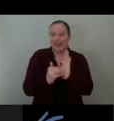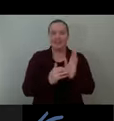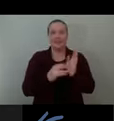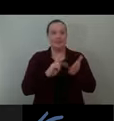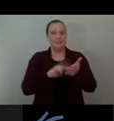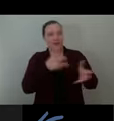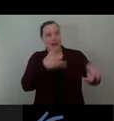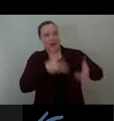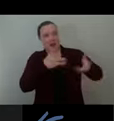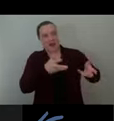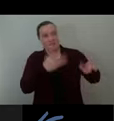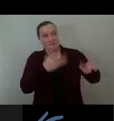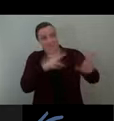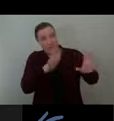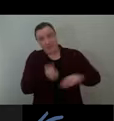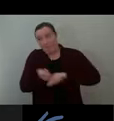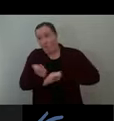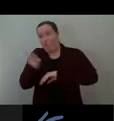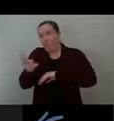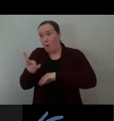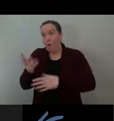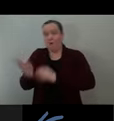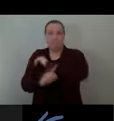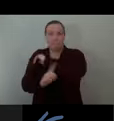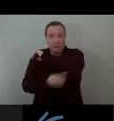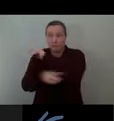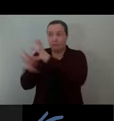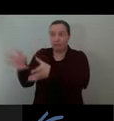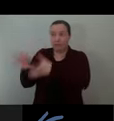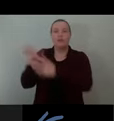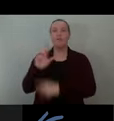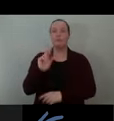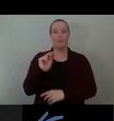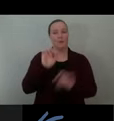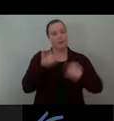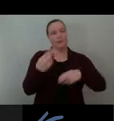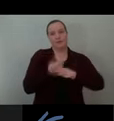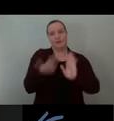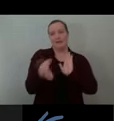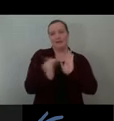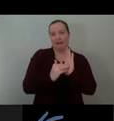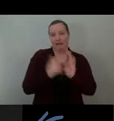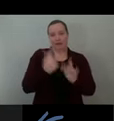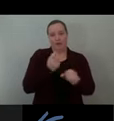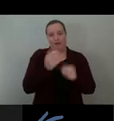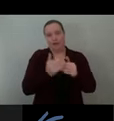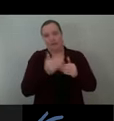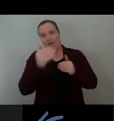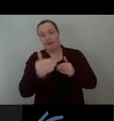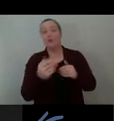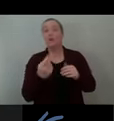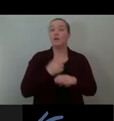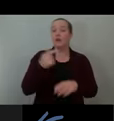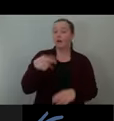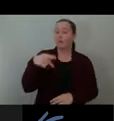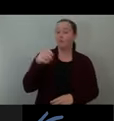landfill at the three years of installation at the end of three years. So we will also be using polycarbonate, which